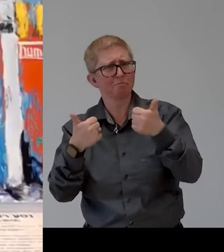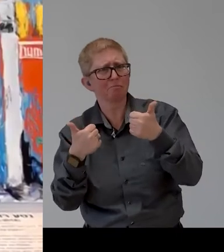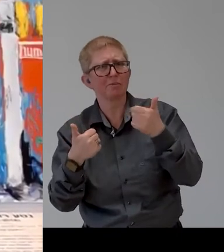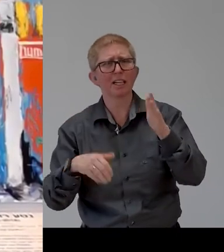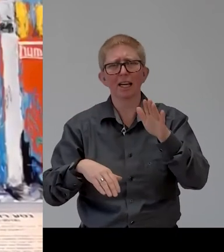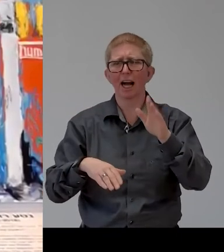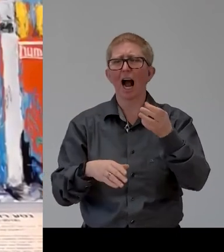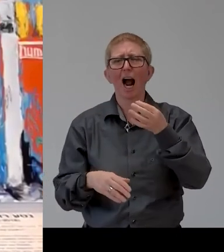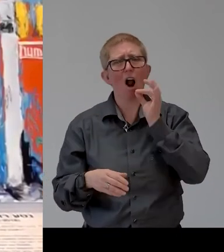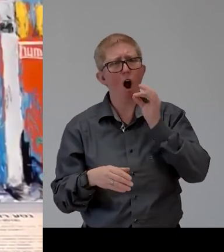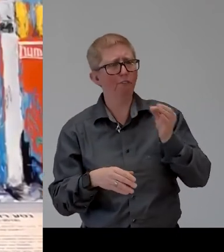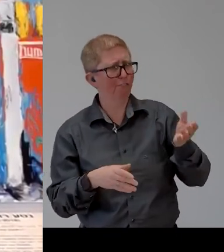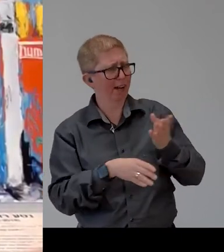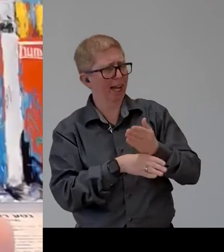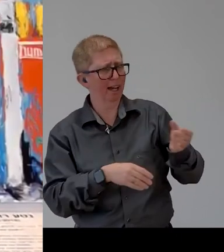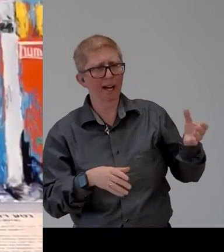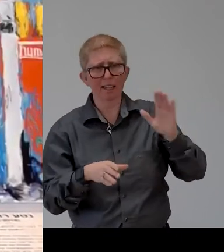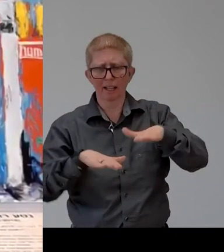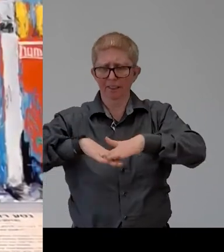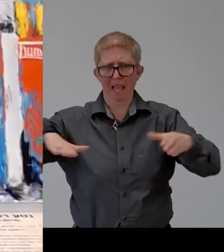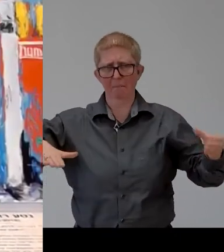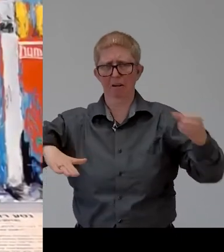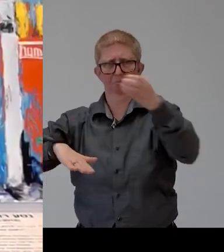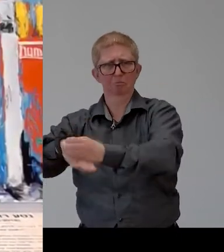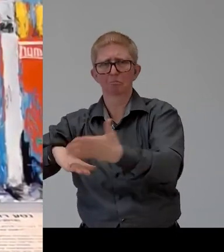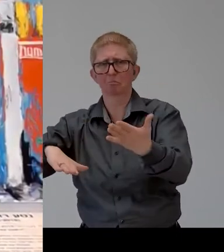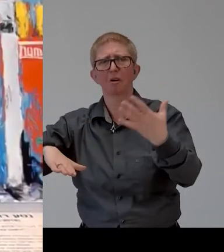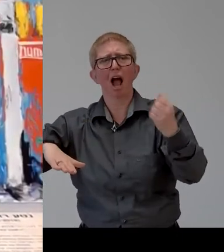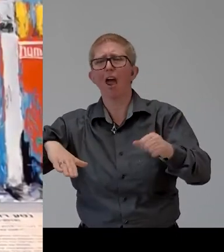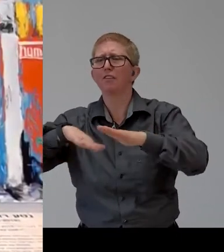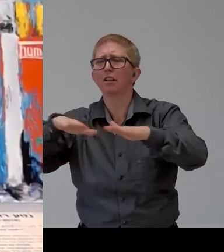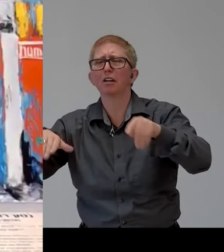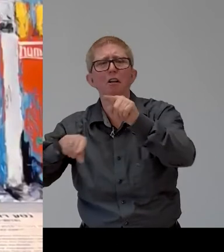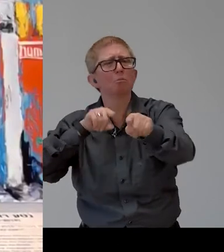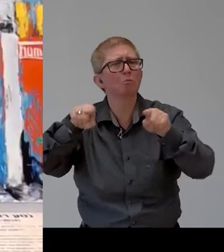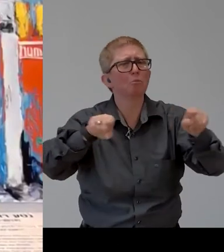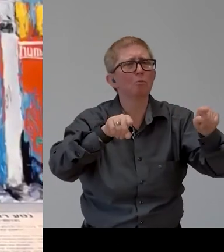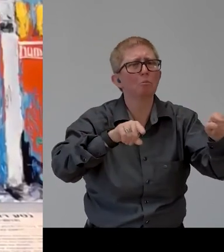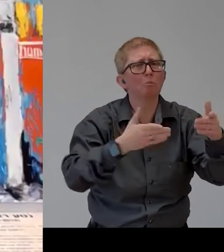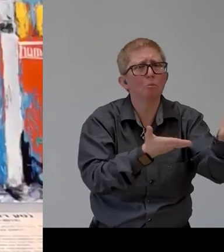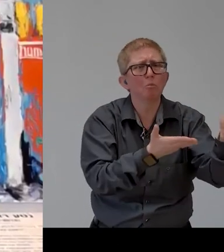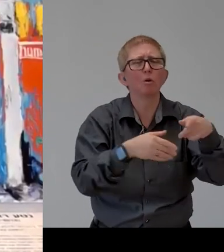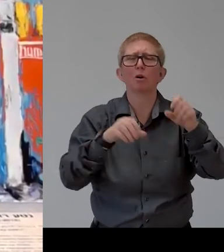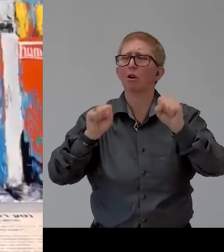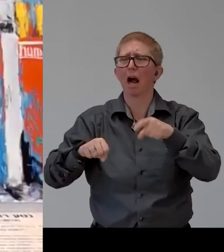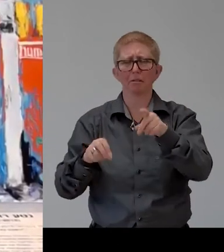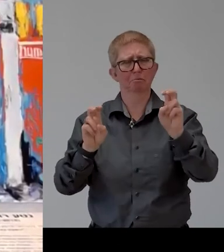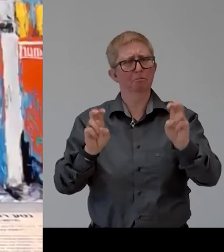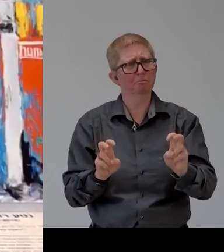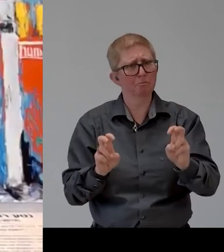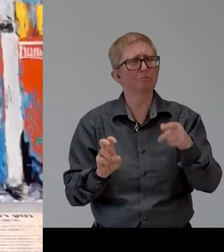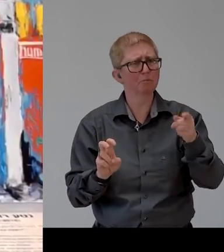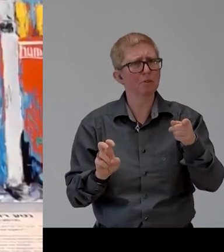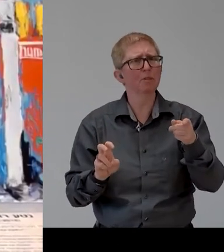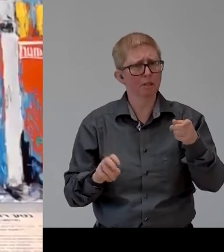desk this is an open space with lots of tables please go to your table let's see who the first one is that is